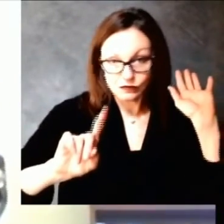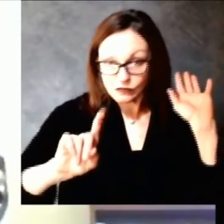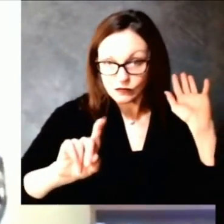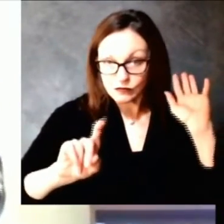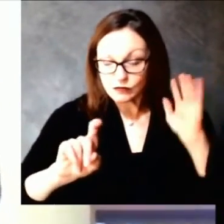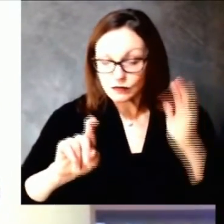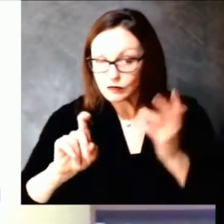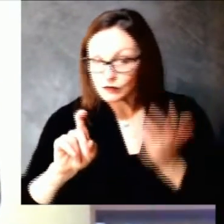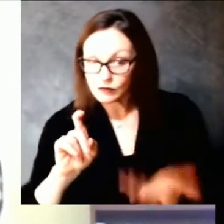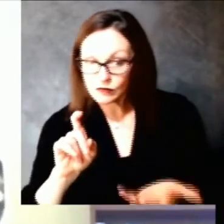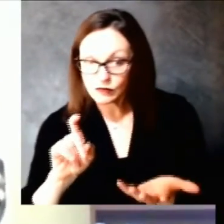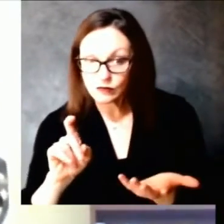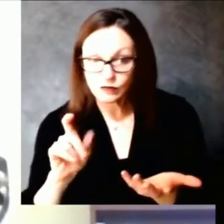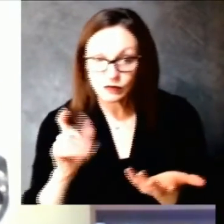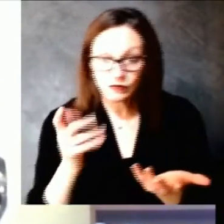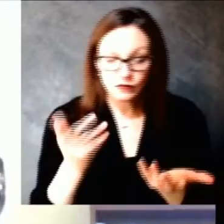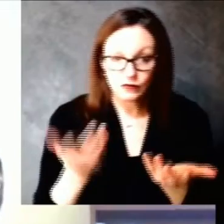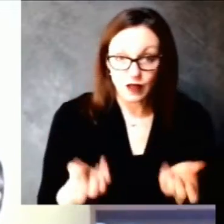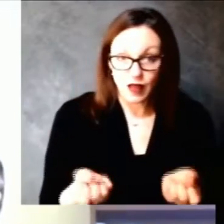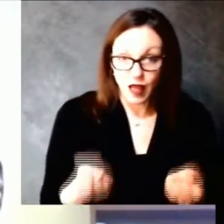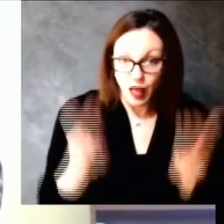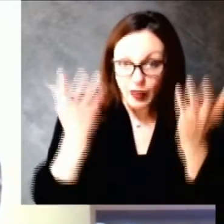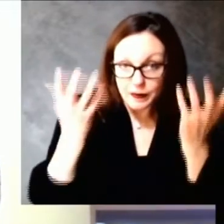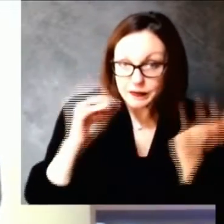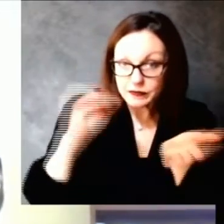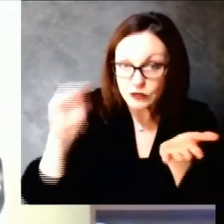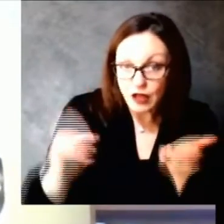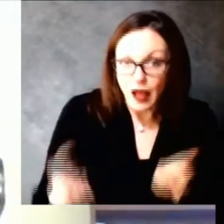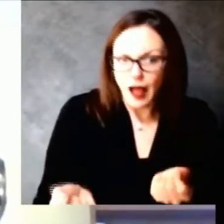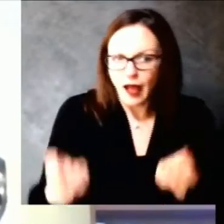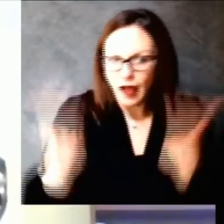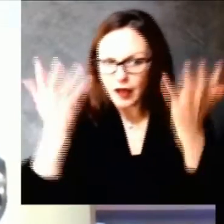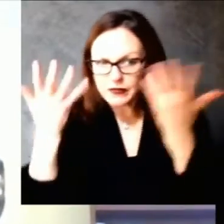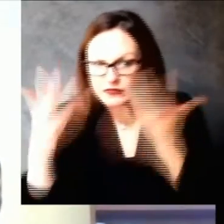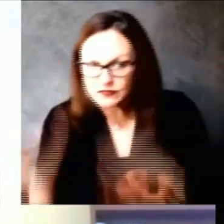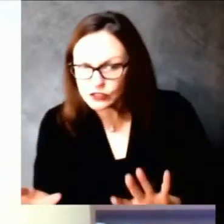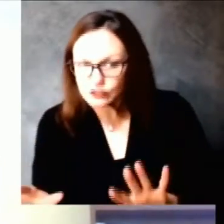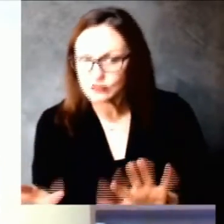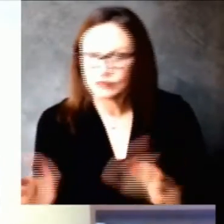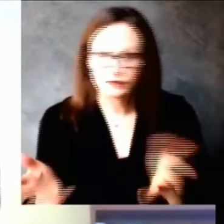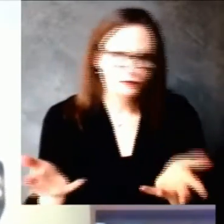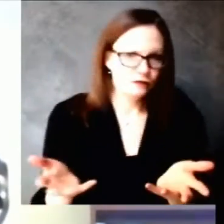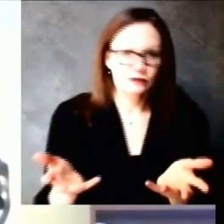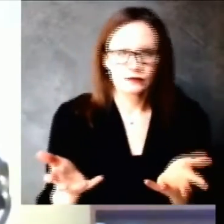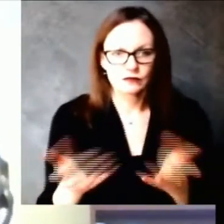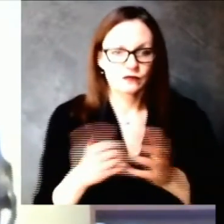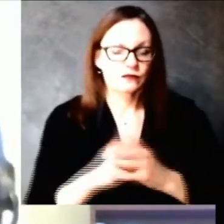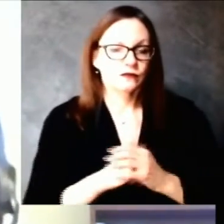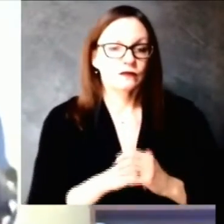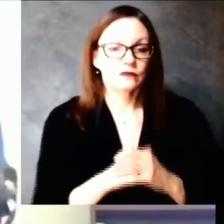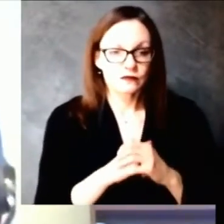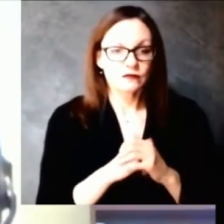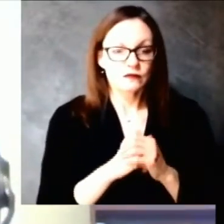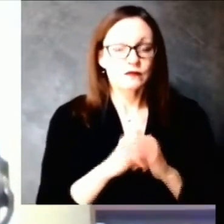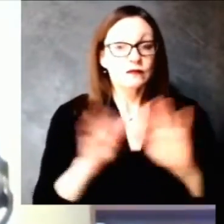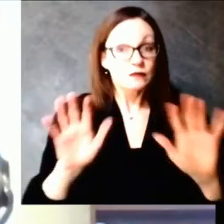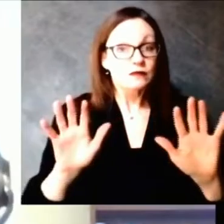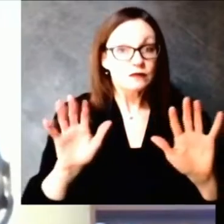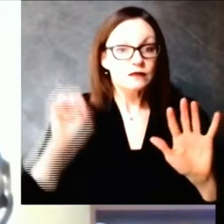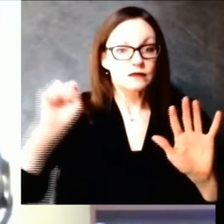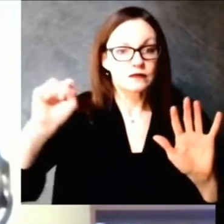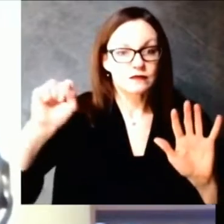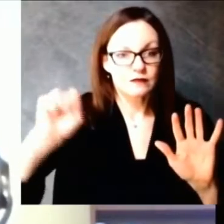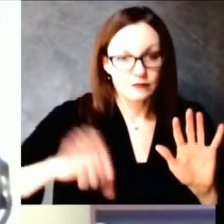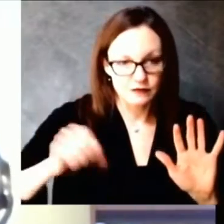well into vaccinating the second doses in the skilled nursing facilities and making our